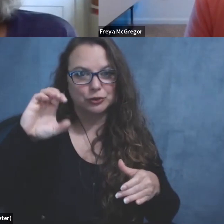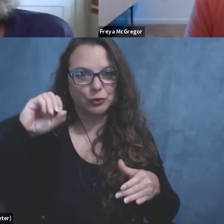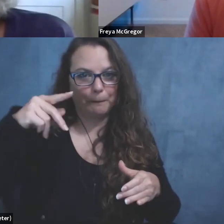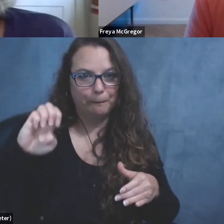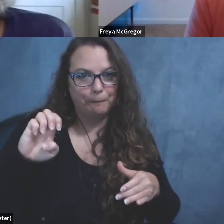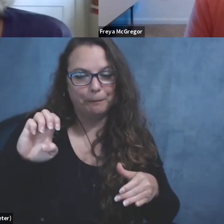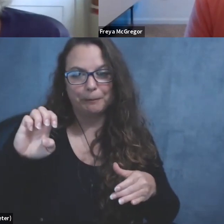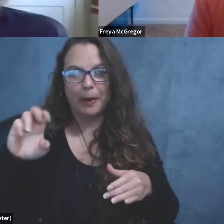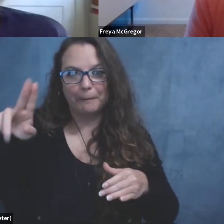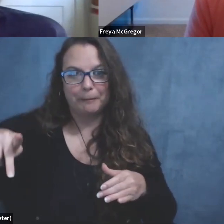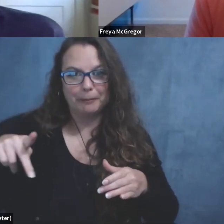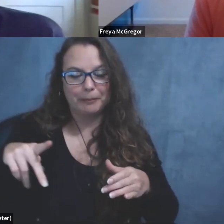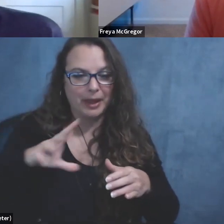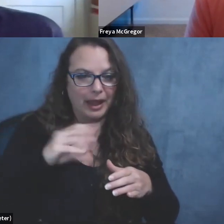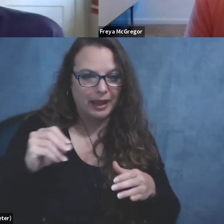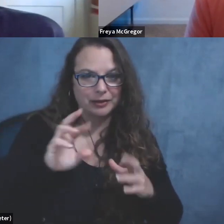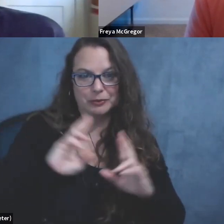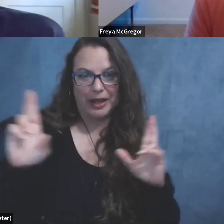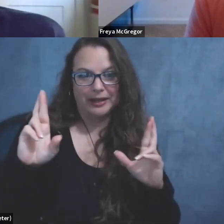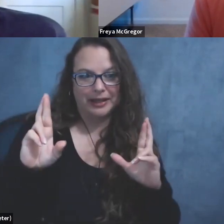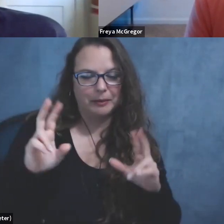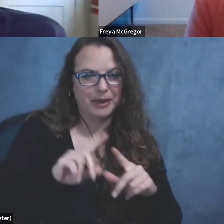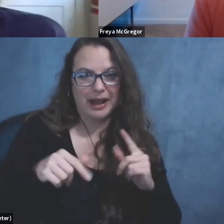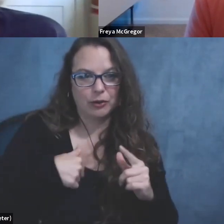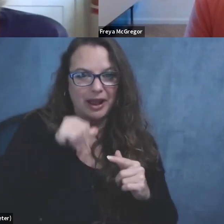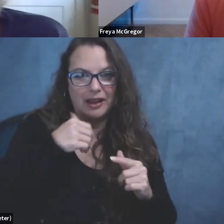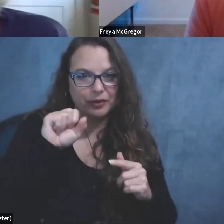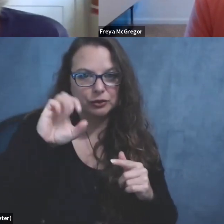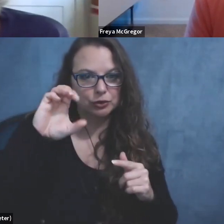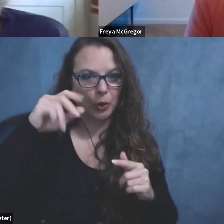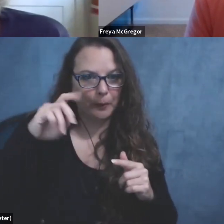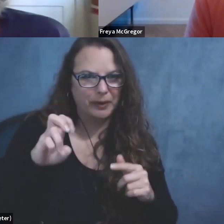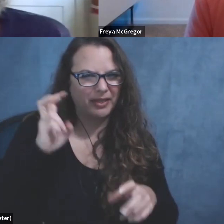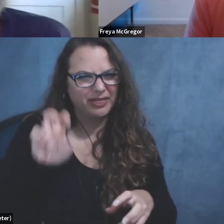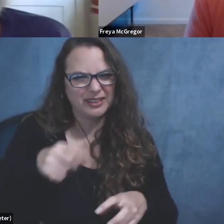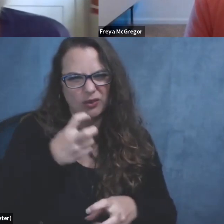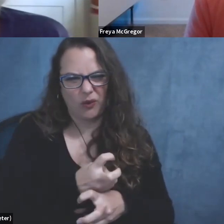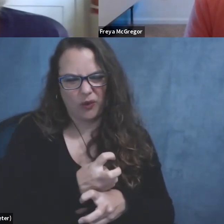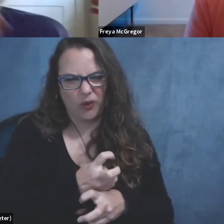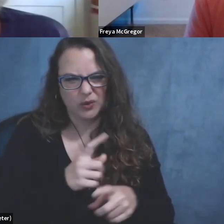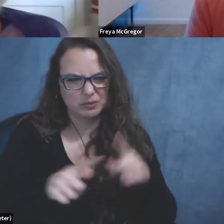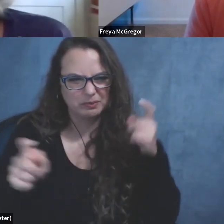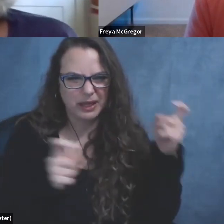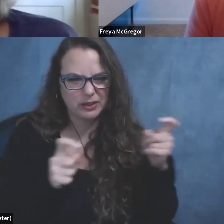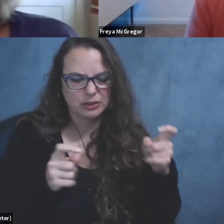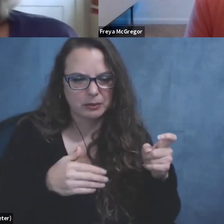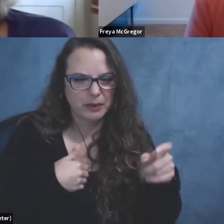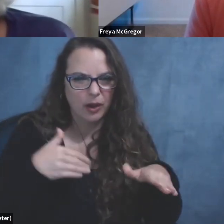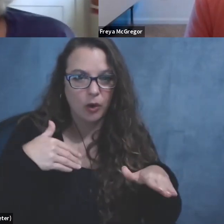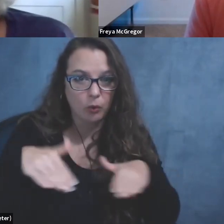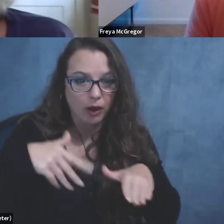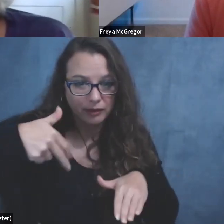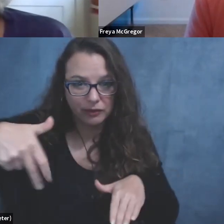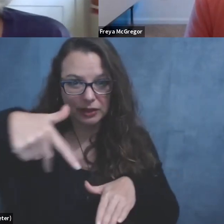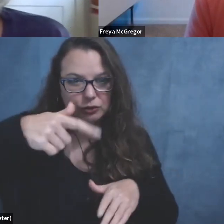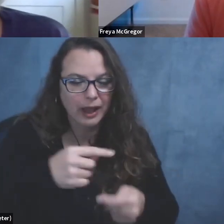I would wheel up, but I didn't have a scope because scopes were hard. They were hard to manage. My walking friends always tried to help me